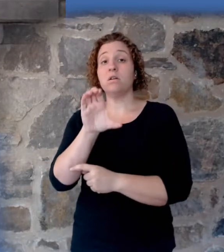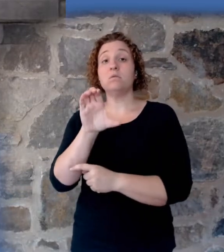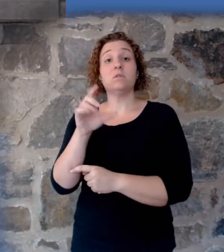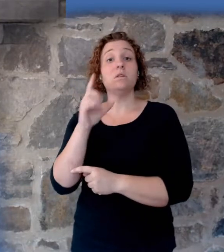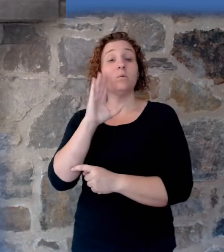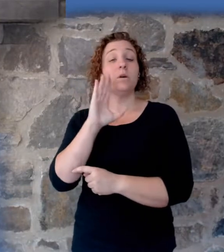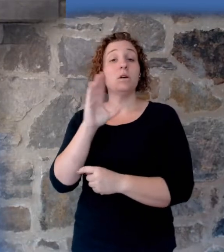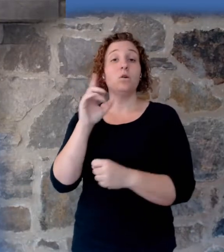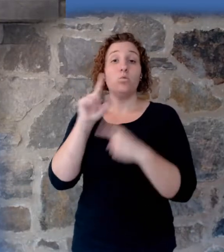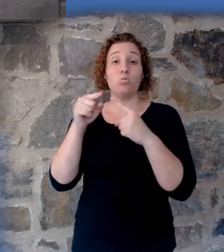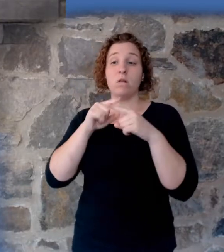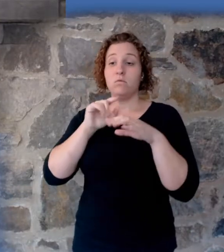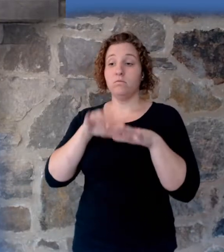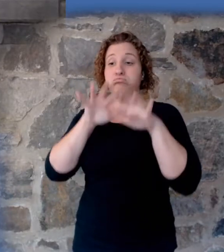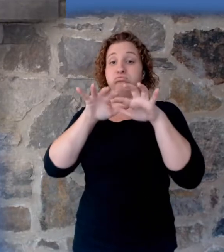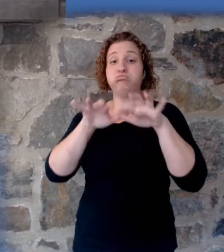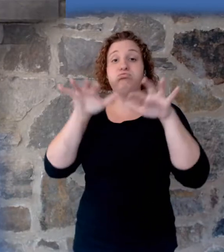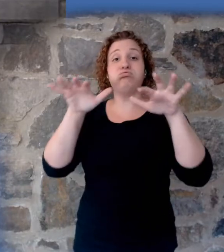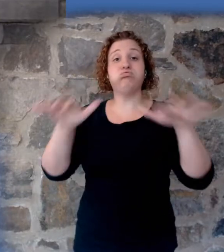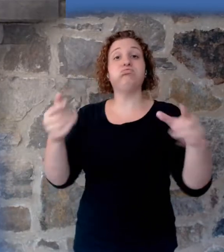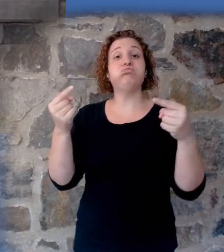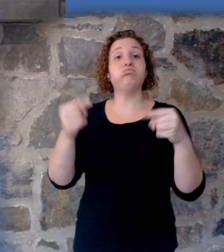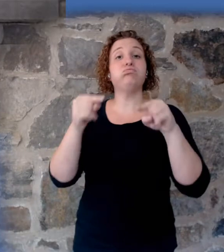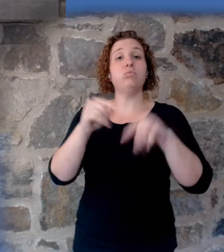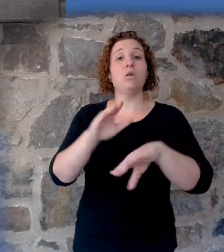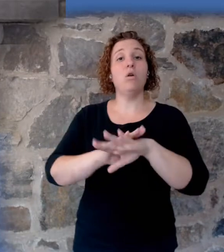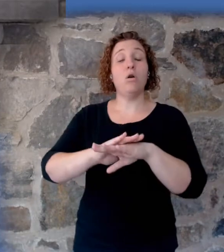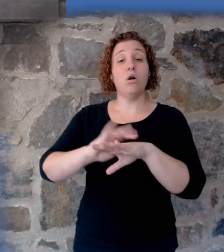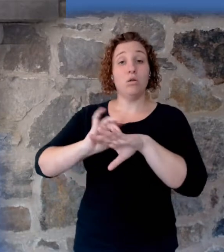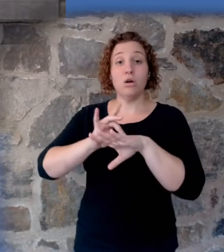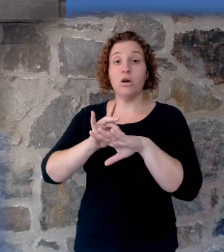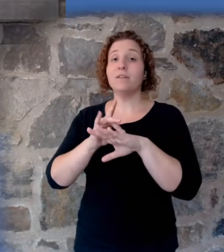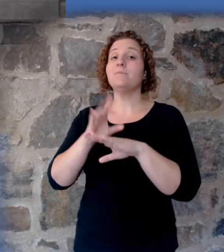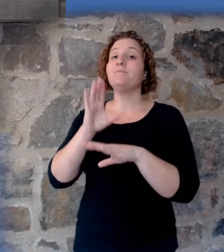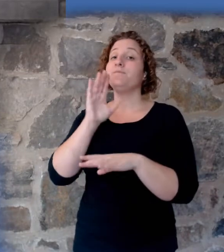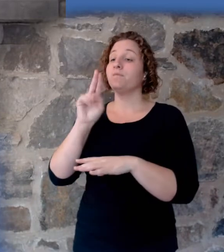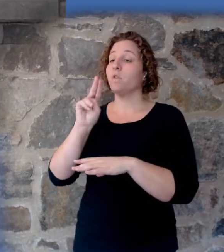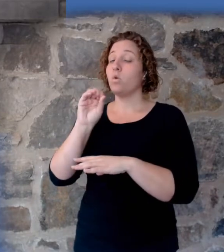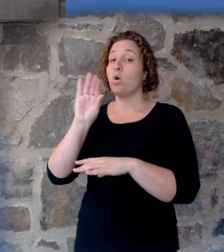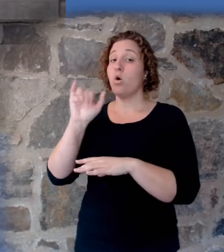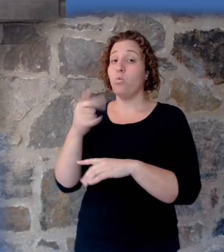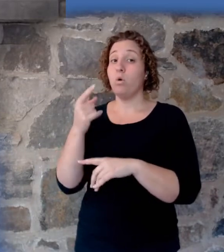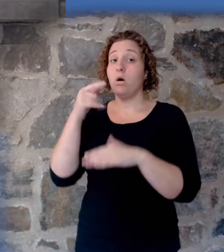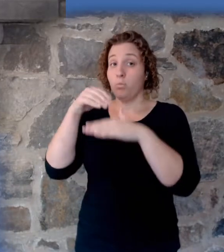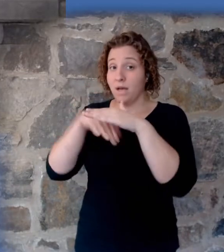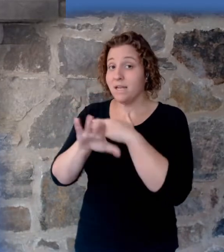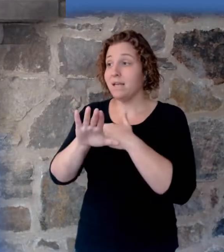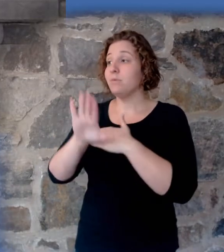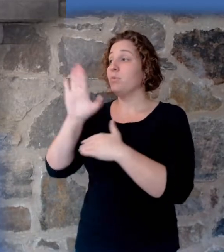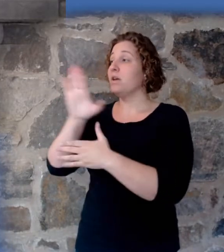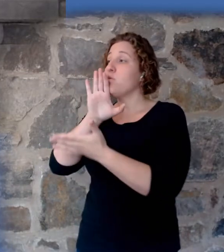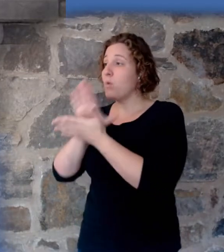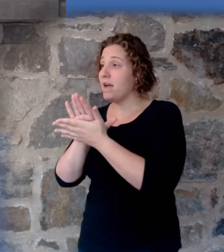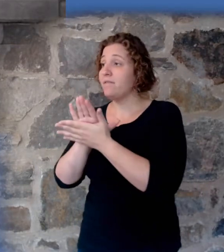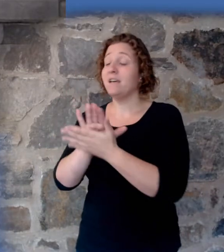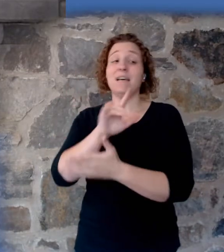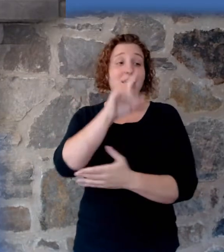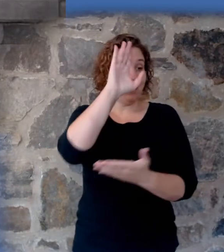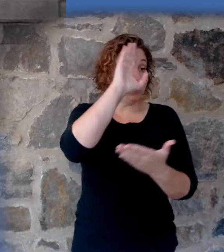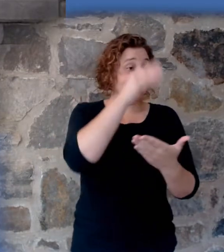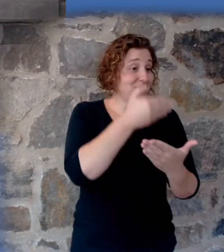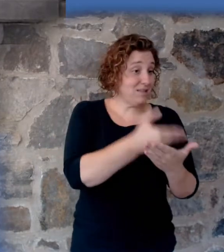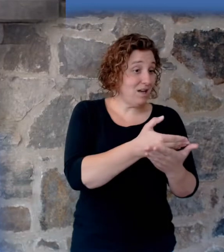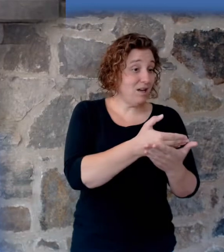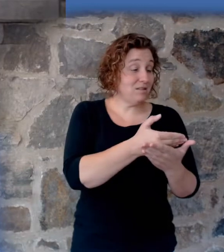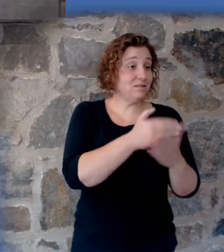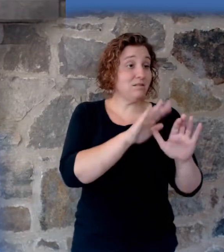the earth. Noah went in, and his sons and his wife and his sons' wives with him into the ark because of the waters of